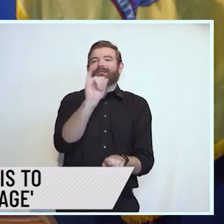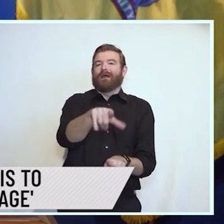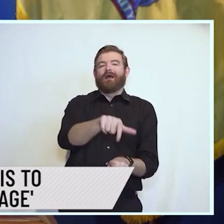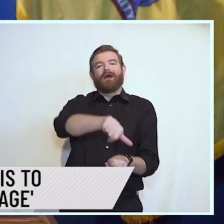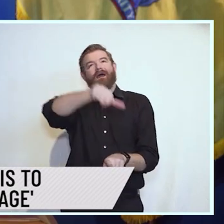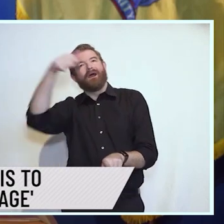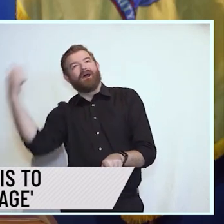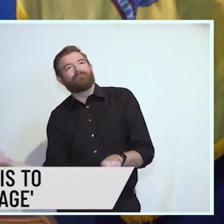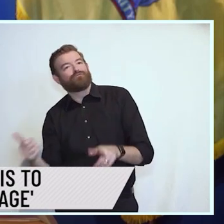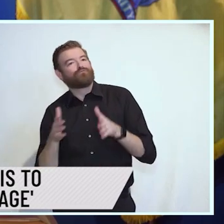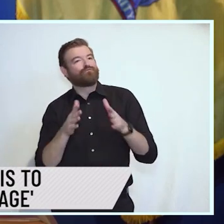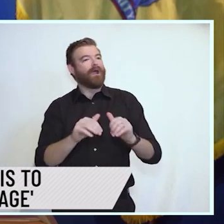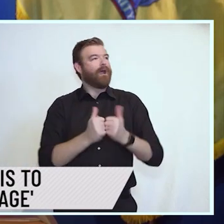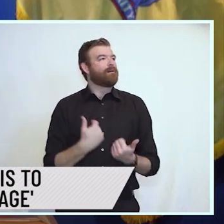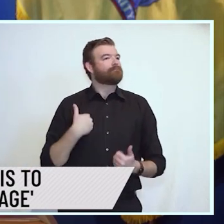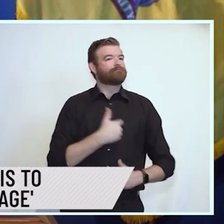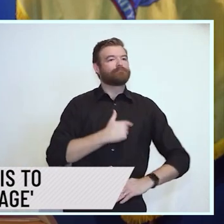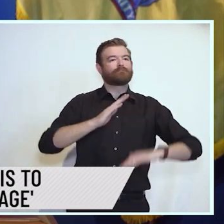New Jersey families.